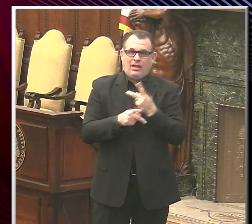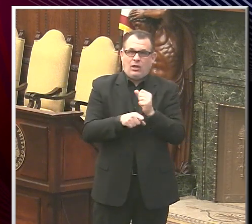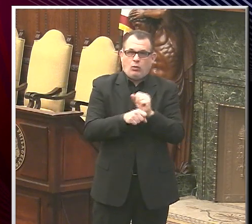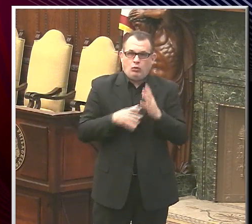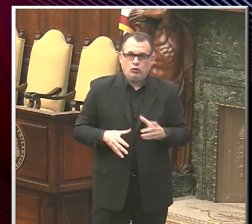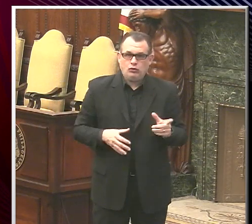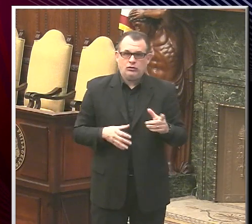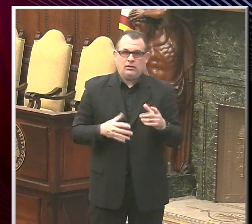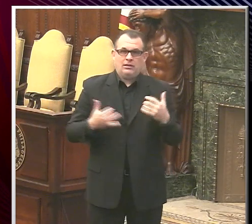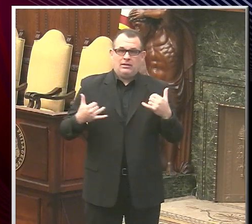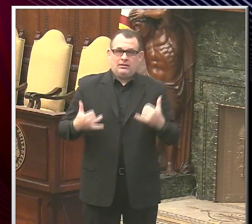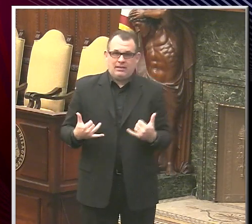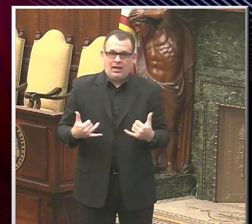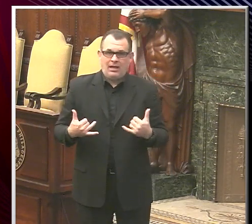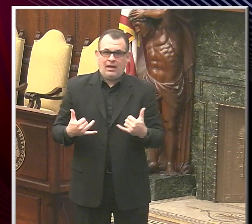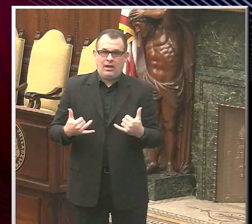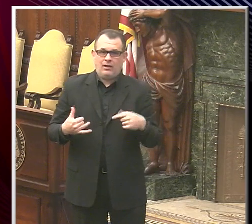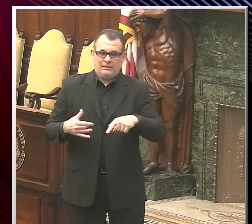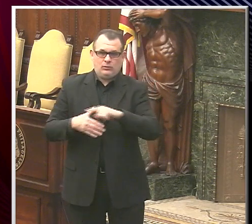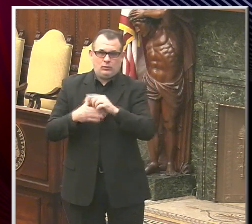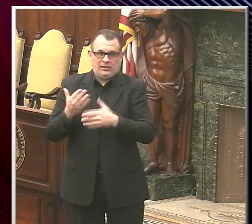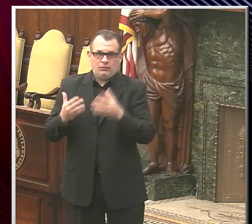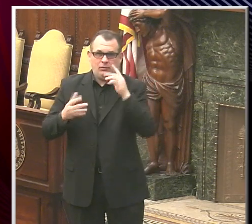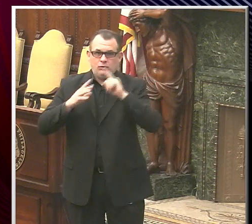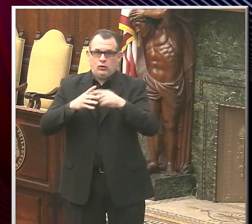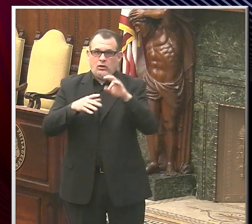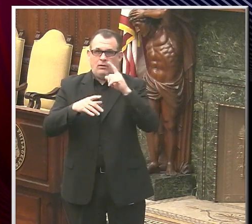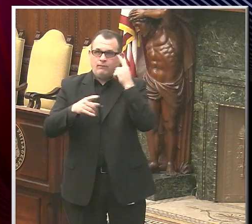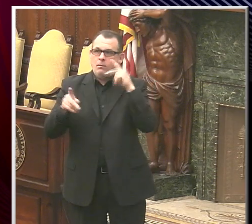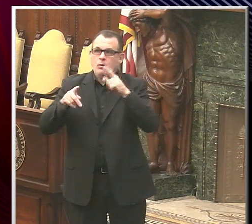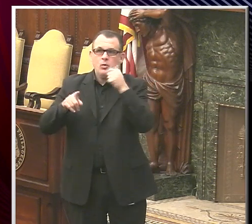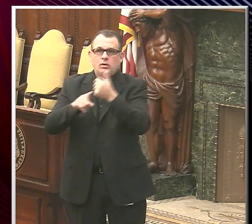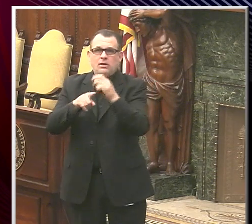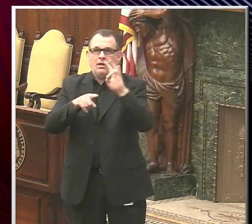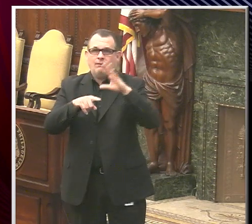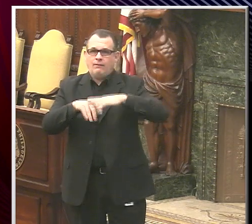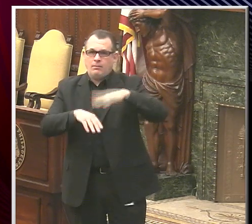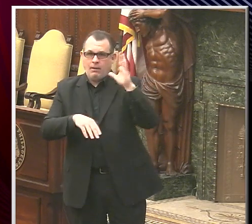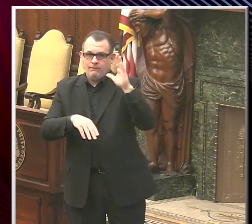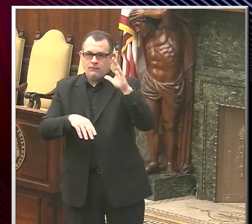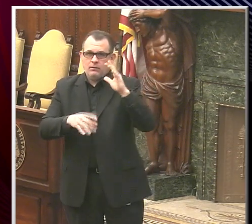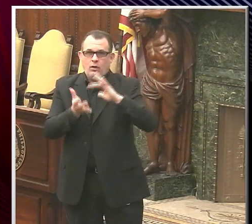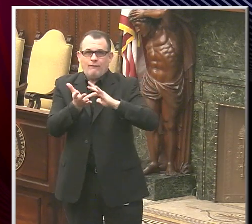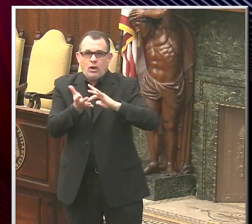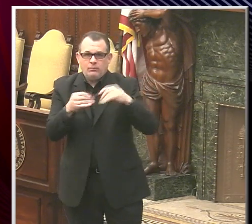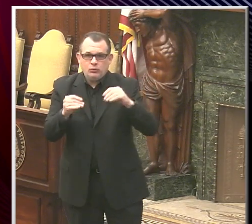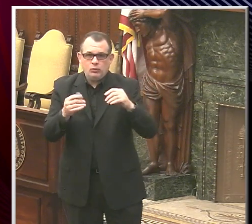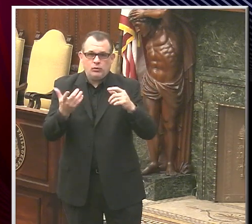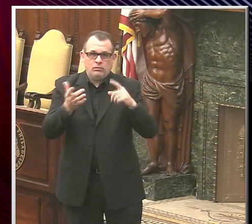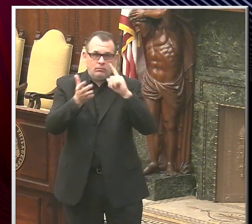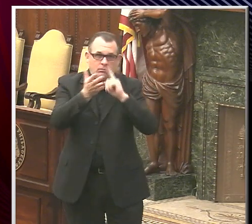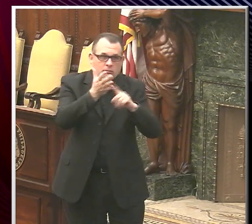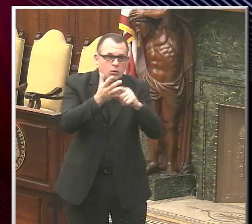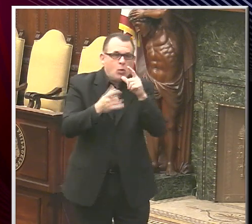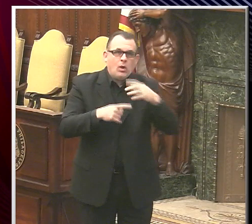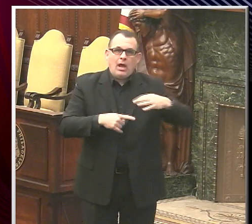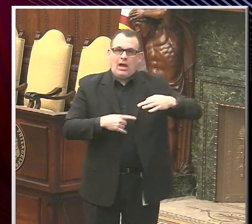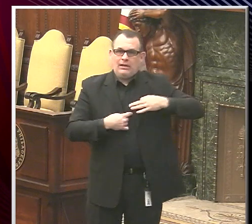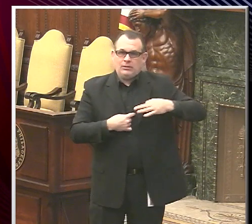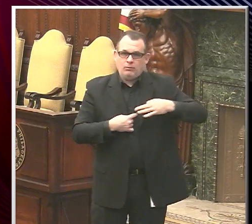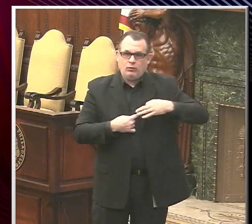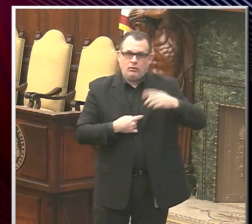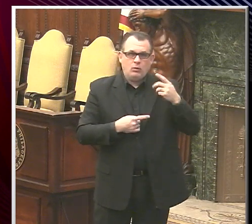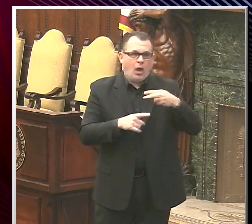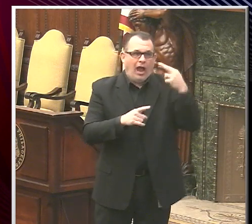75 this weekend. So we're really trying to target these pharmacies for those people who are elderly, who are extraordinarily high risk. So we're